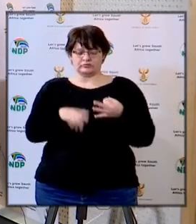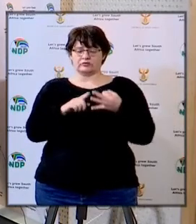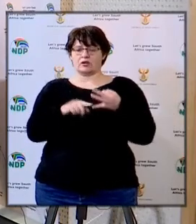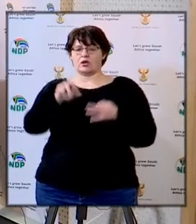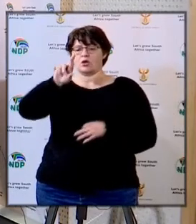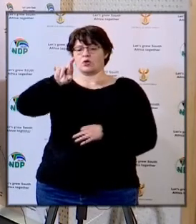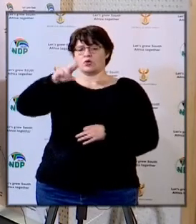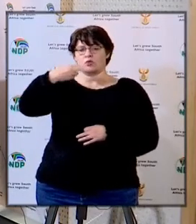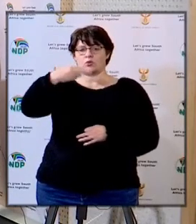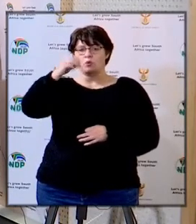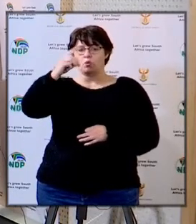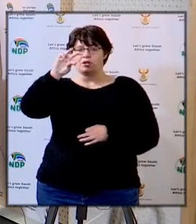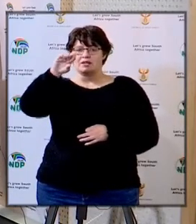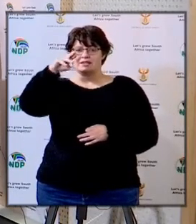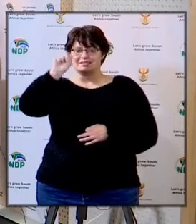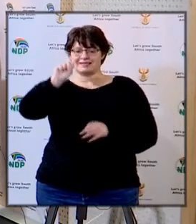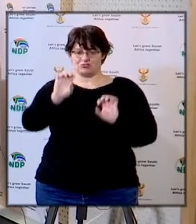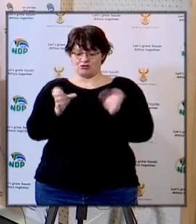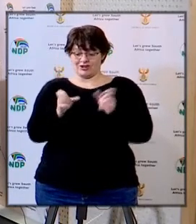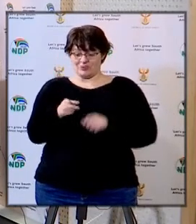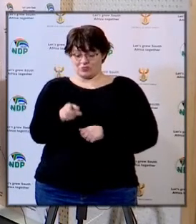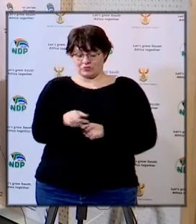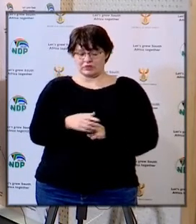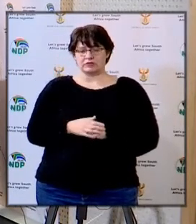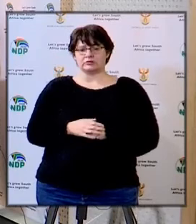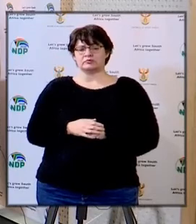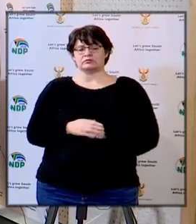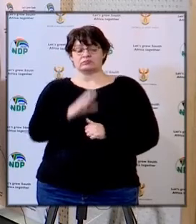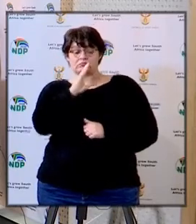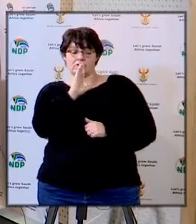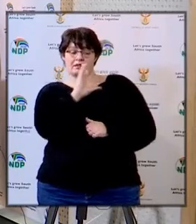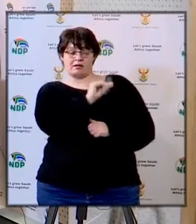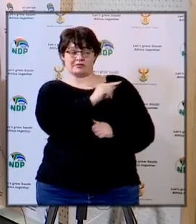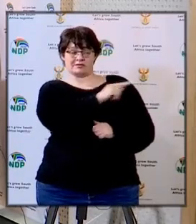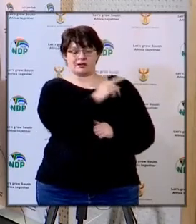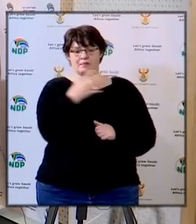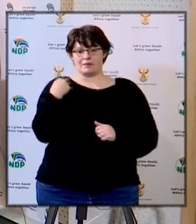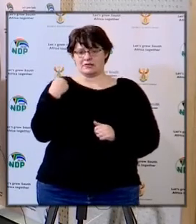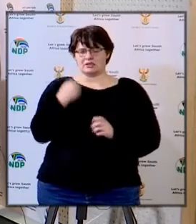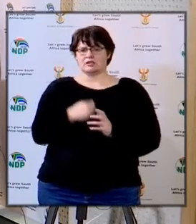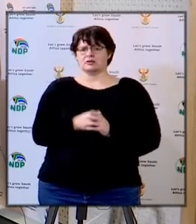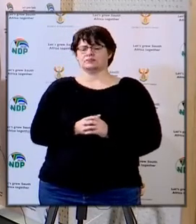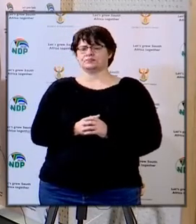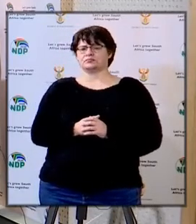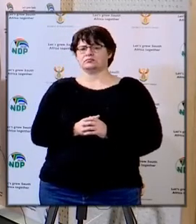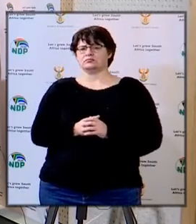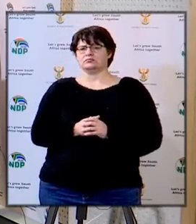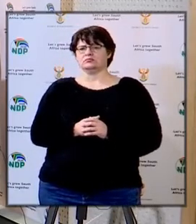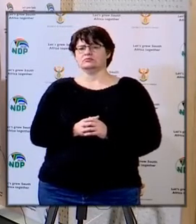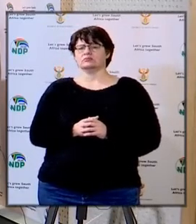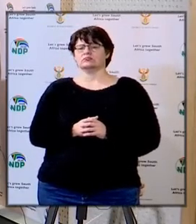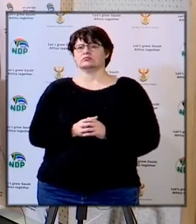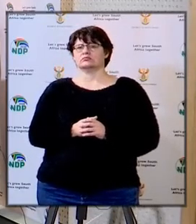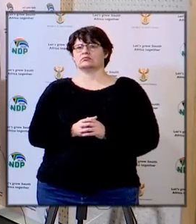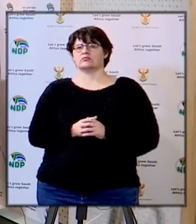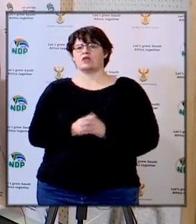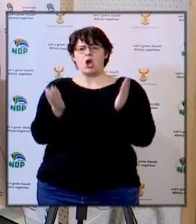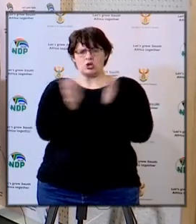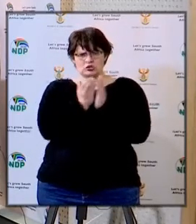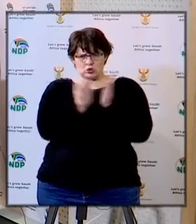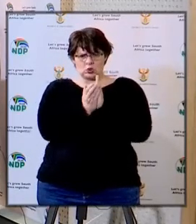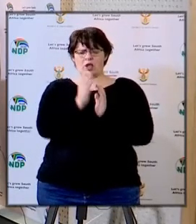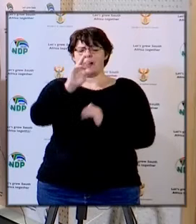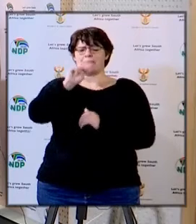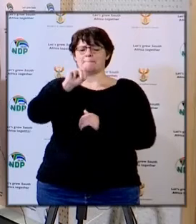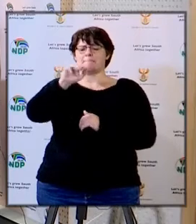Music Radio he's asking the minister he's saying there are schools with pending maintenance